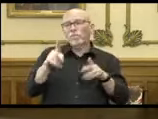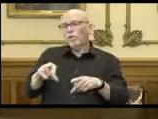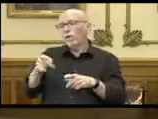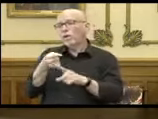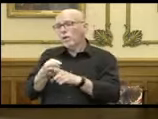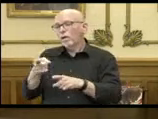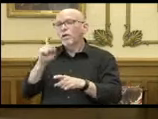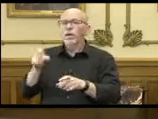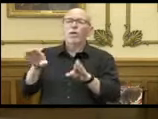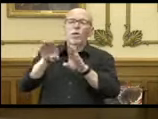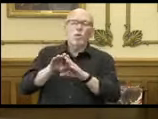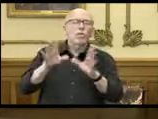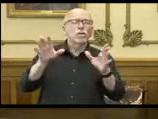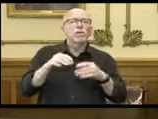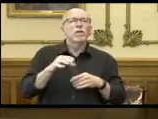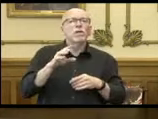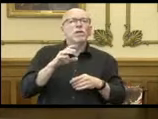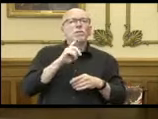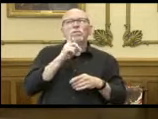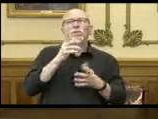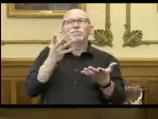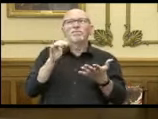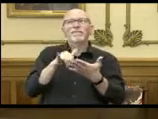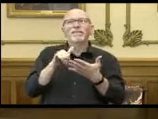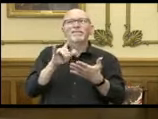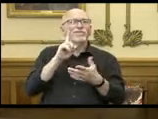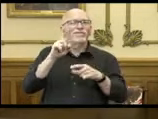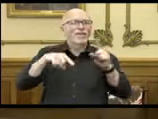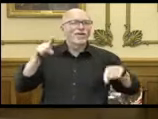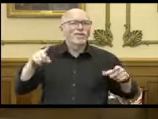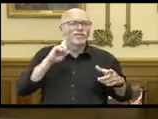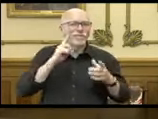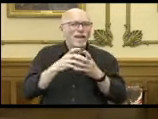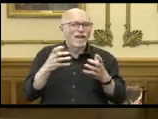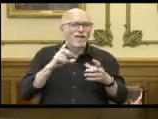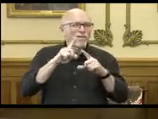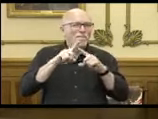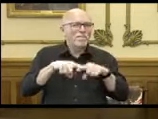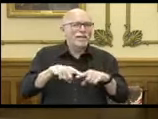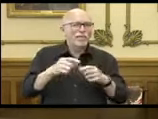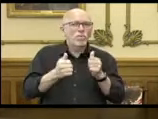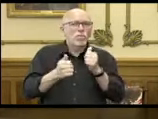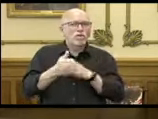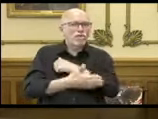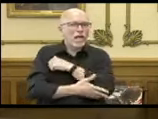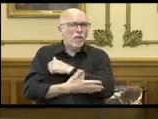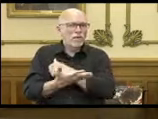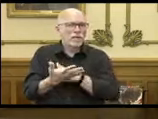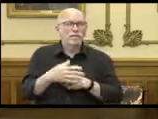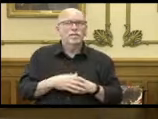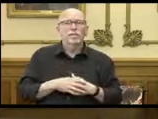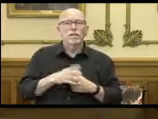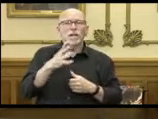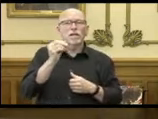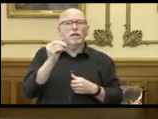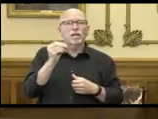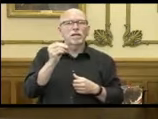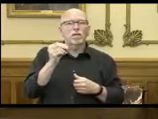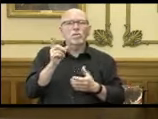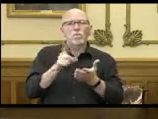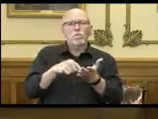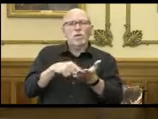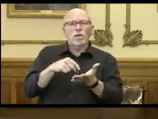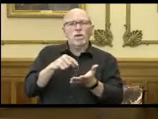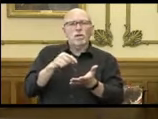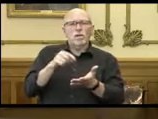we have to close. And realistically, that does vary a lot depending on which county we are in and what those